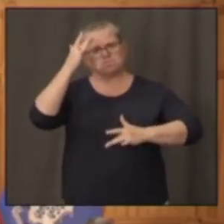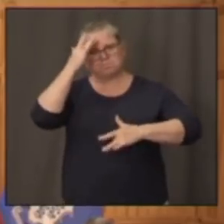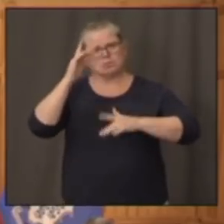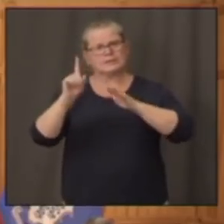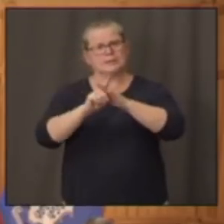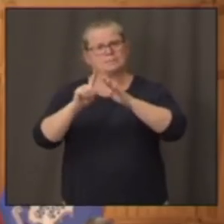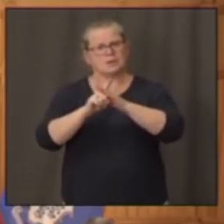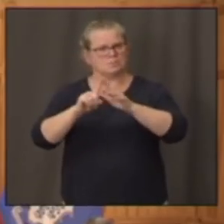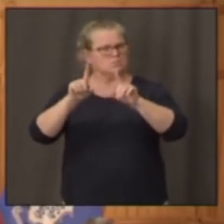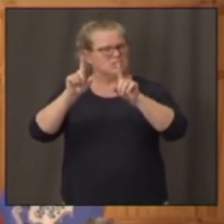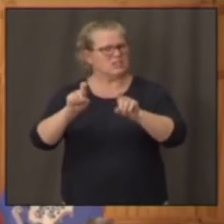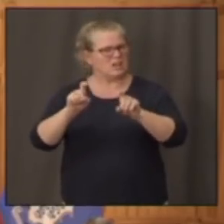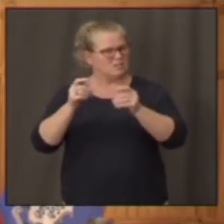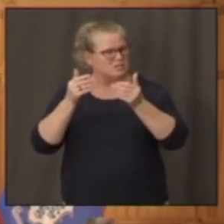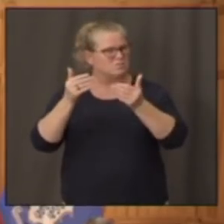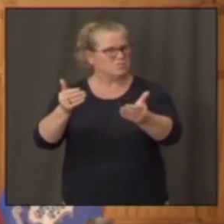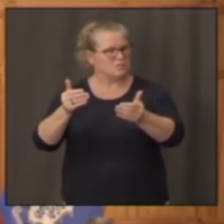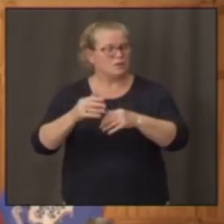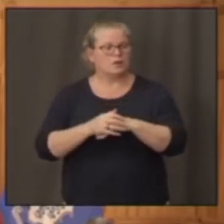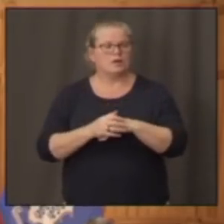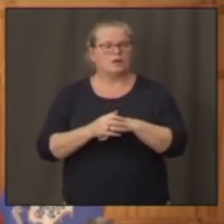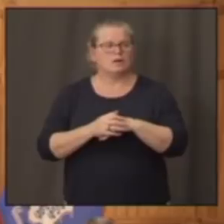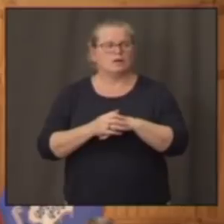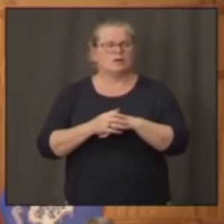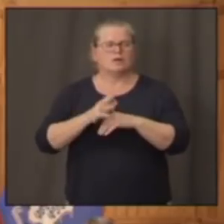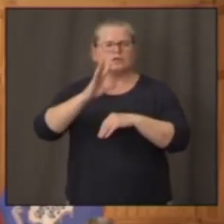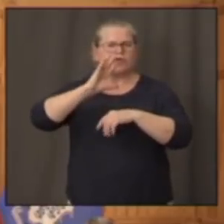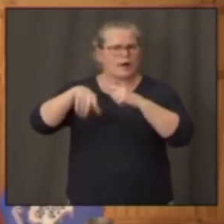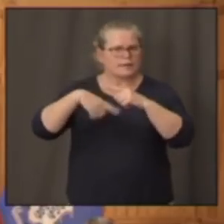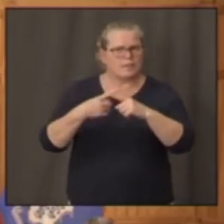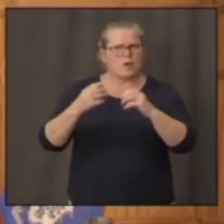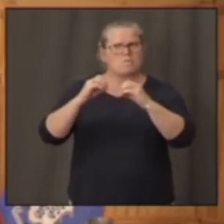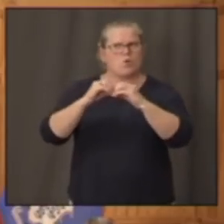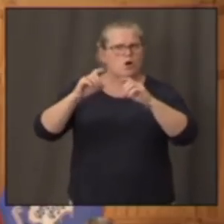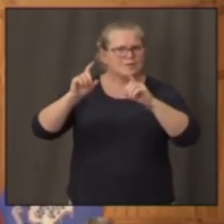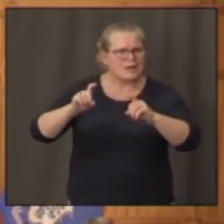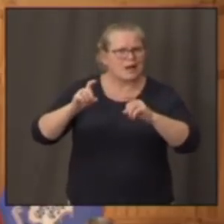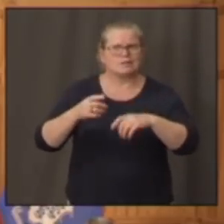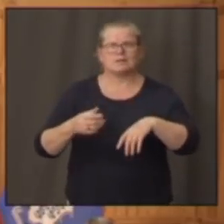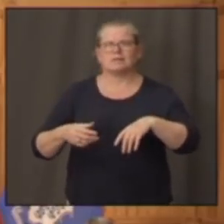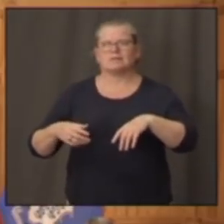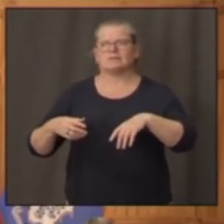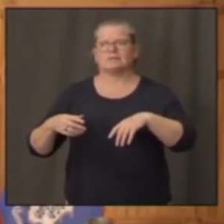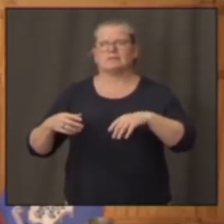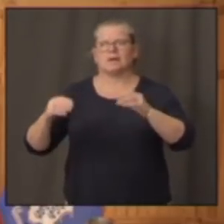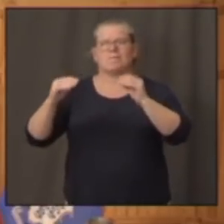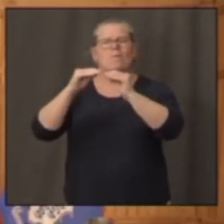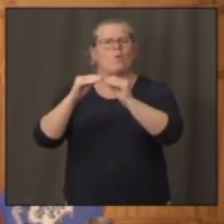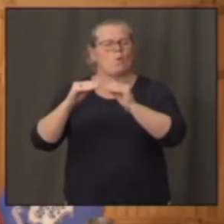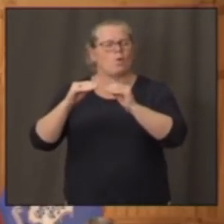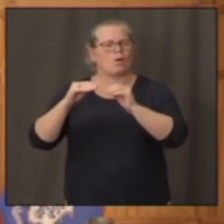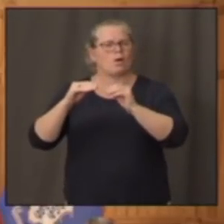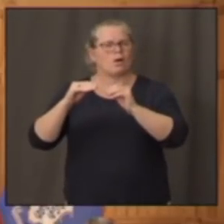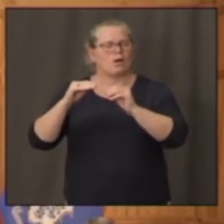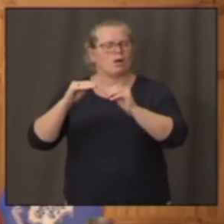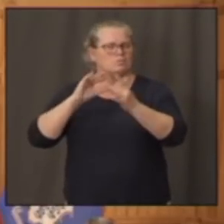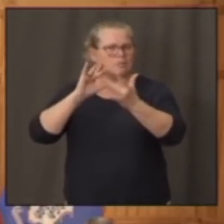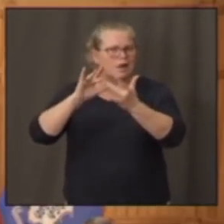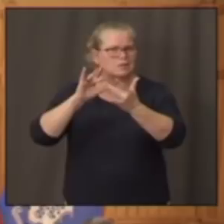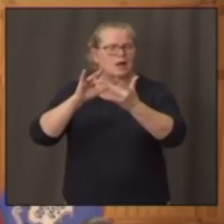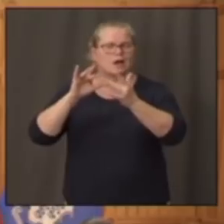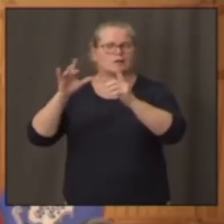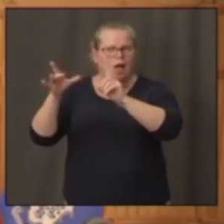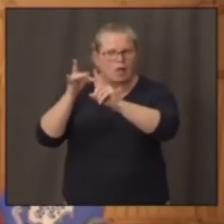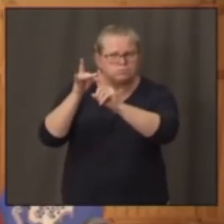for more contact tracing, testing, that sort of thing in terms of the college students